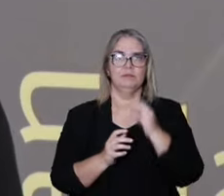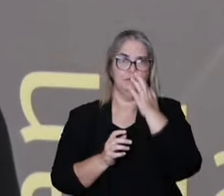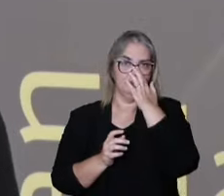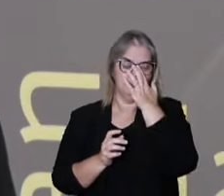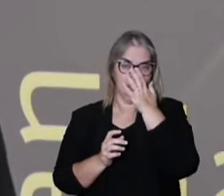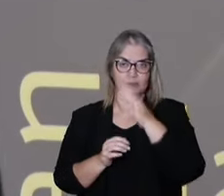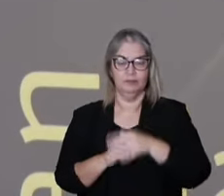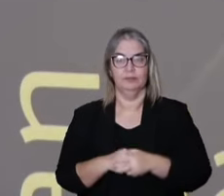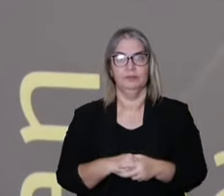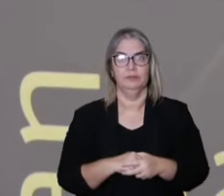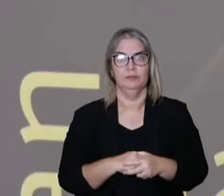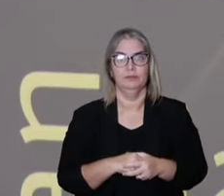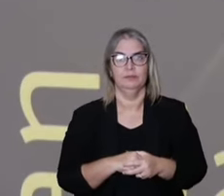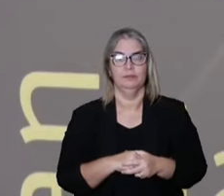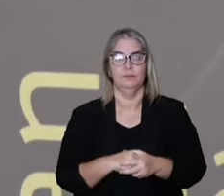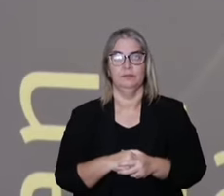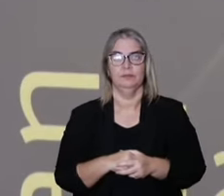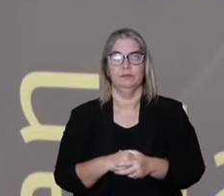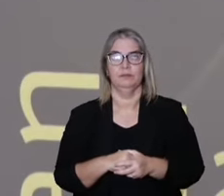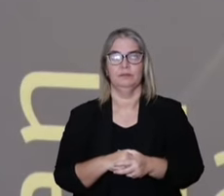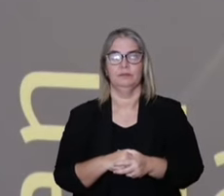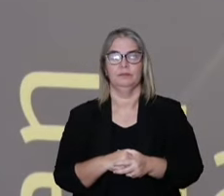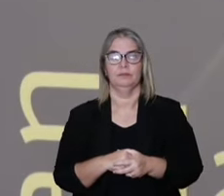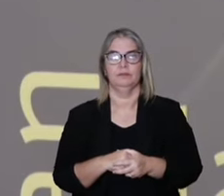a very symptomatic kind of a protocol.